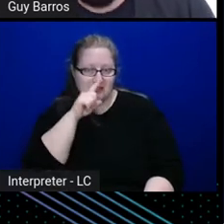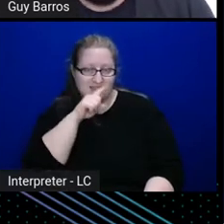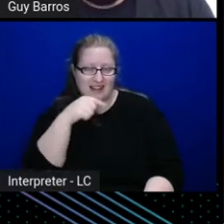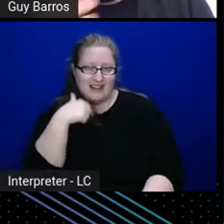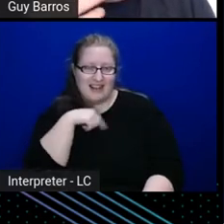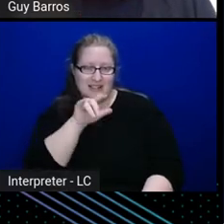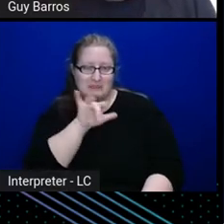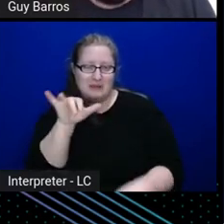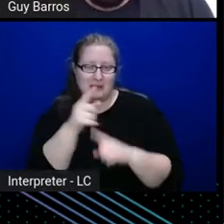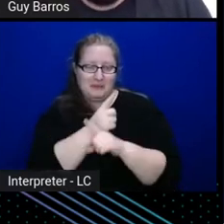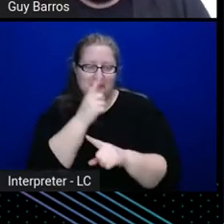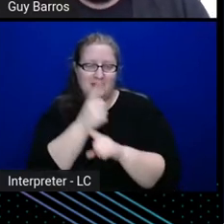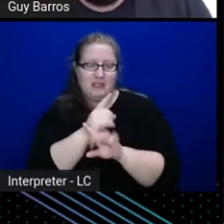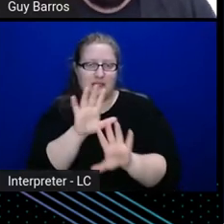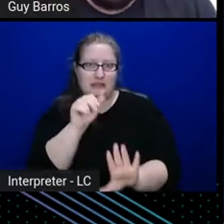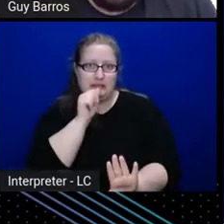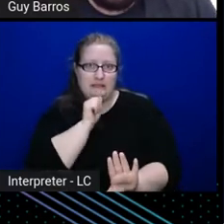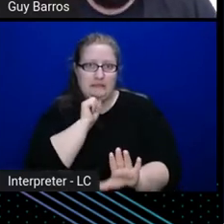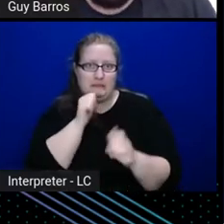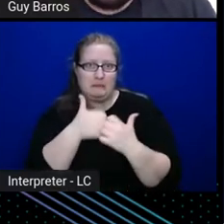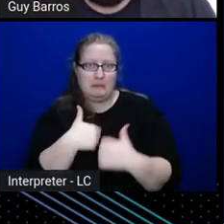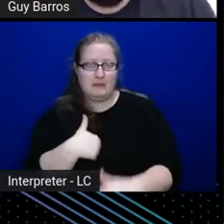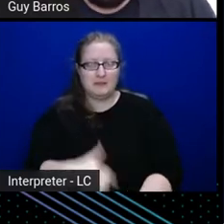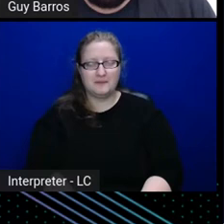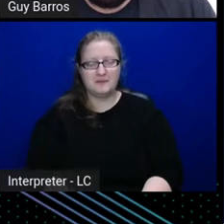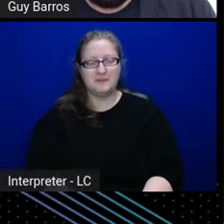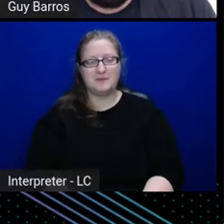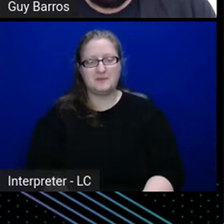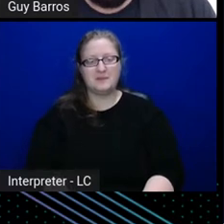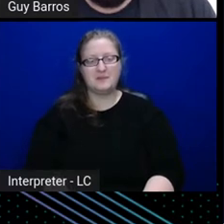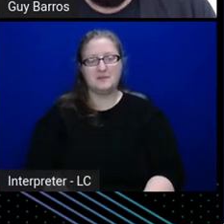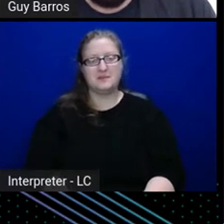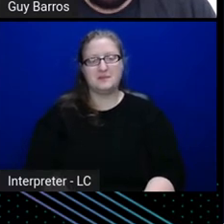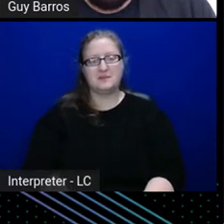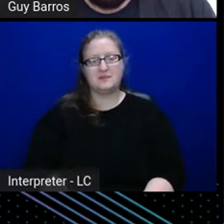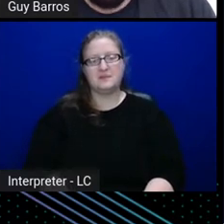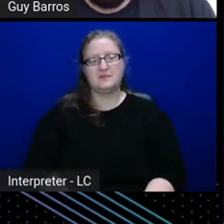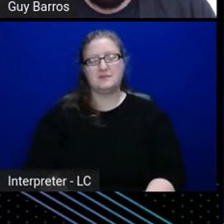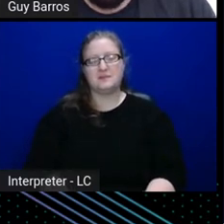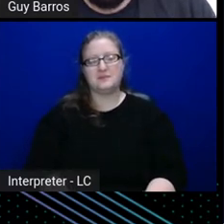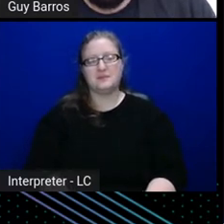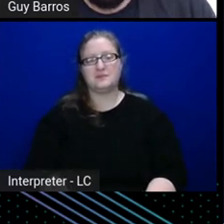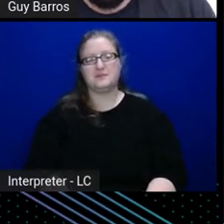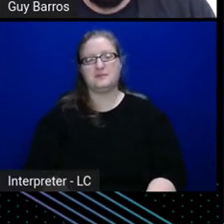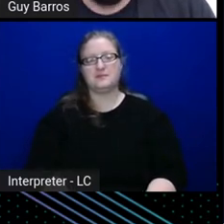um, bear with me, and, but that's where you